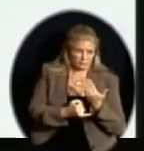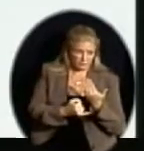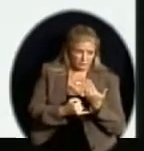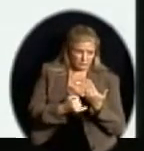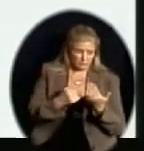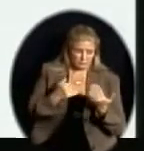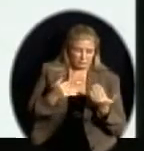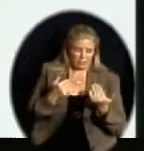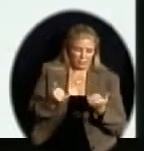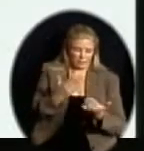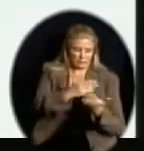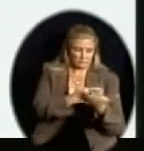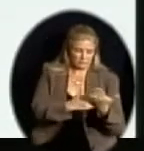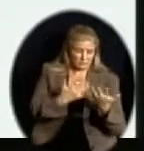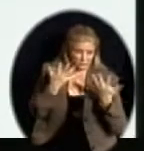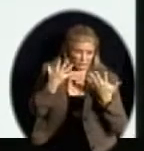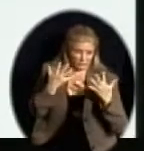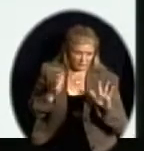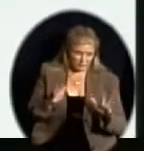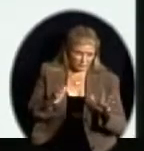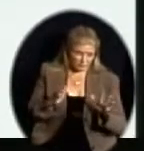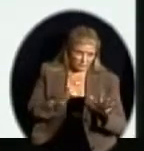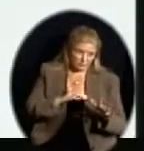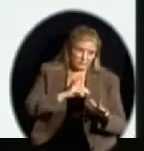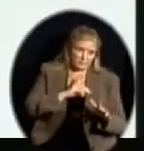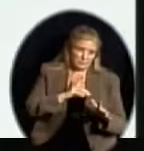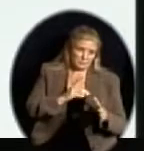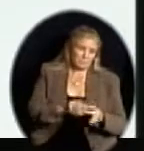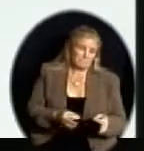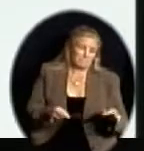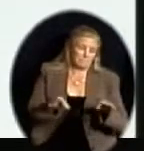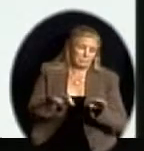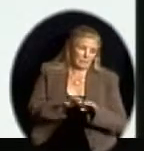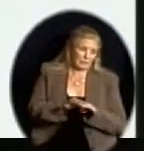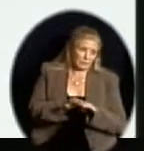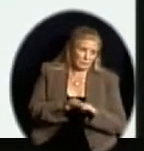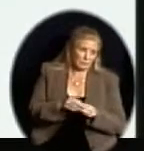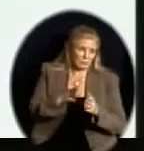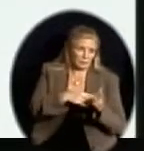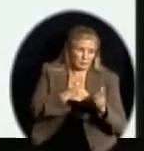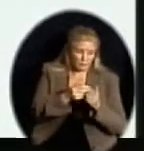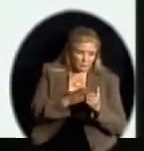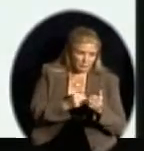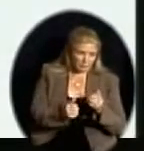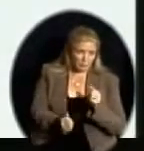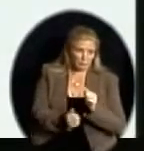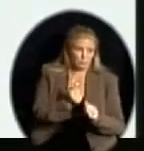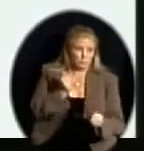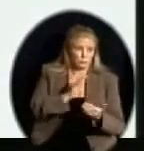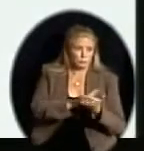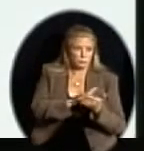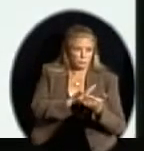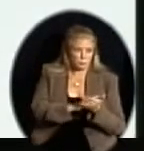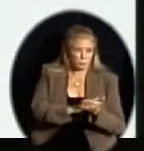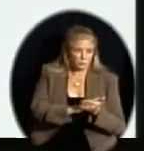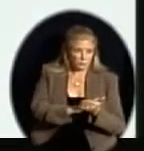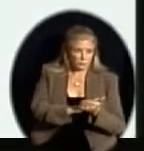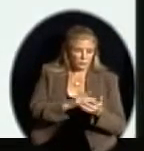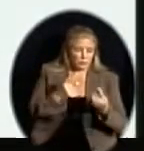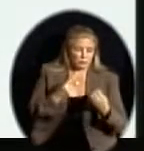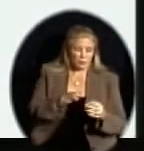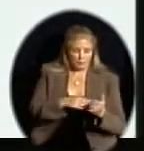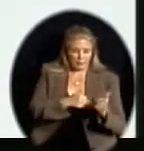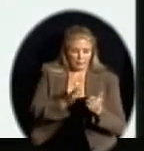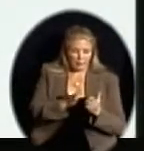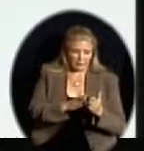mainly where we paint at most of the schools. We try to get some painting in most of the elementary schools, try to assist in